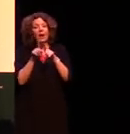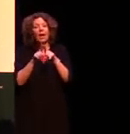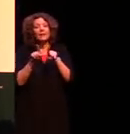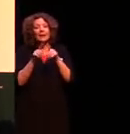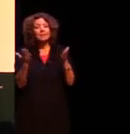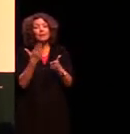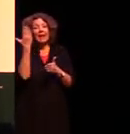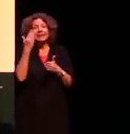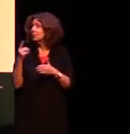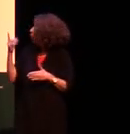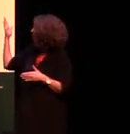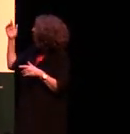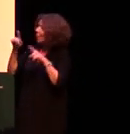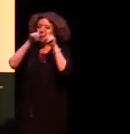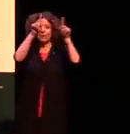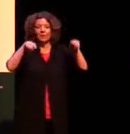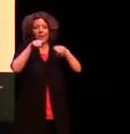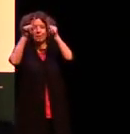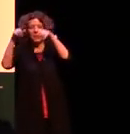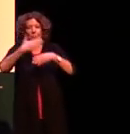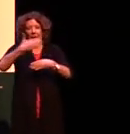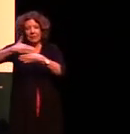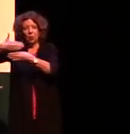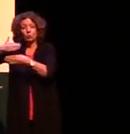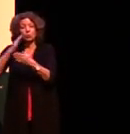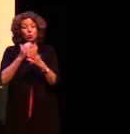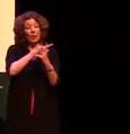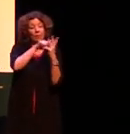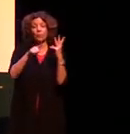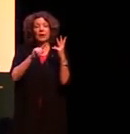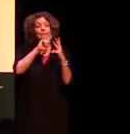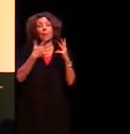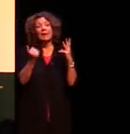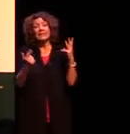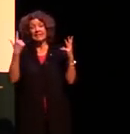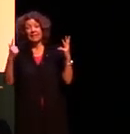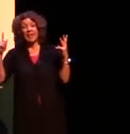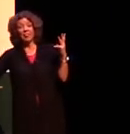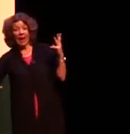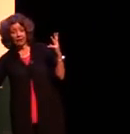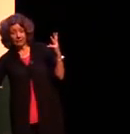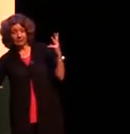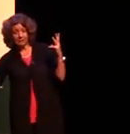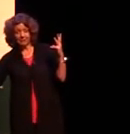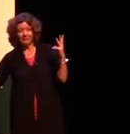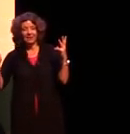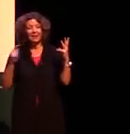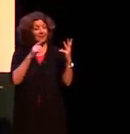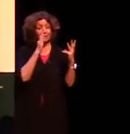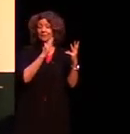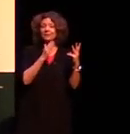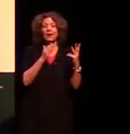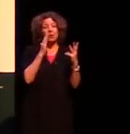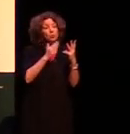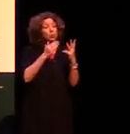play school windows so rather than having three of them we have 7,000 of them and rather than